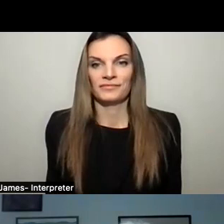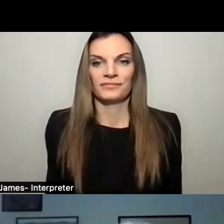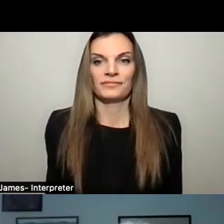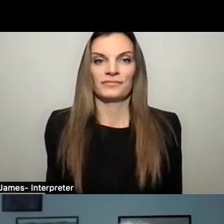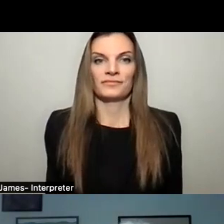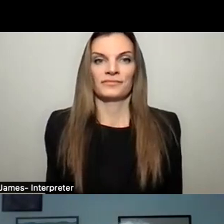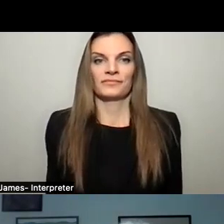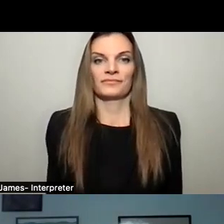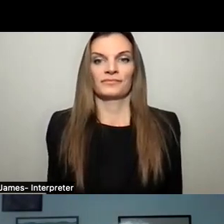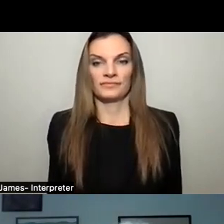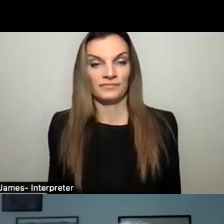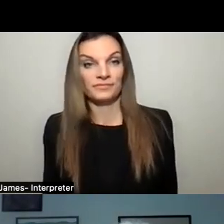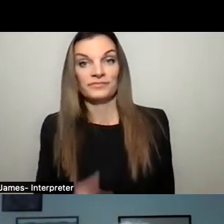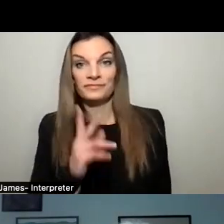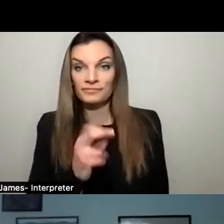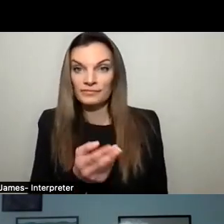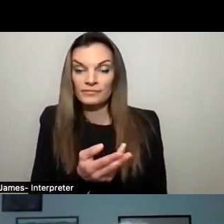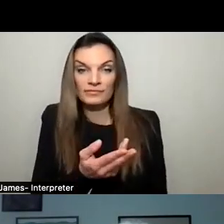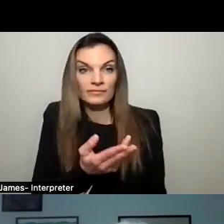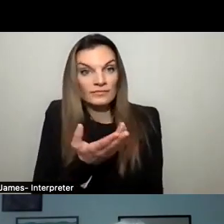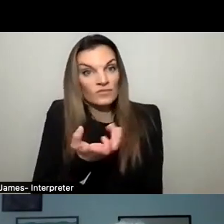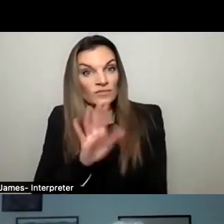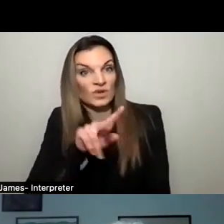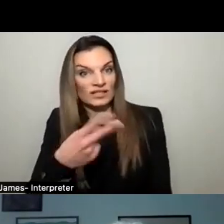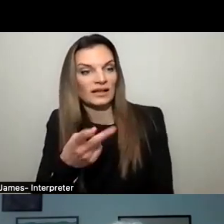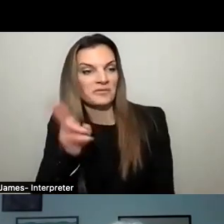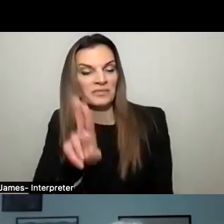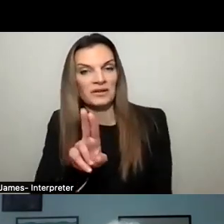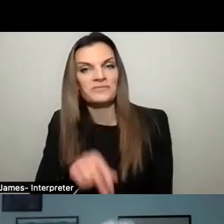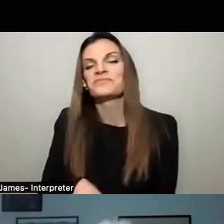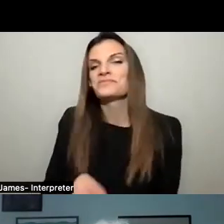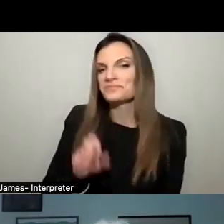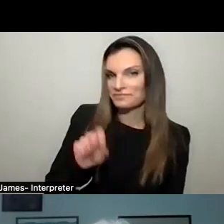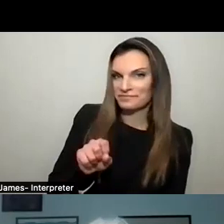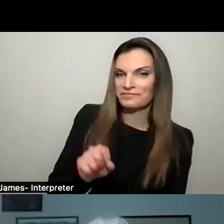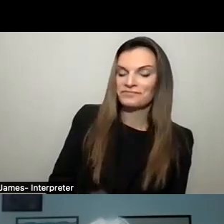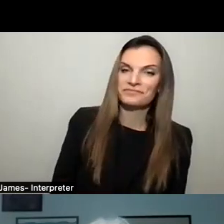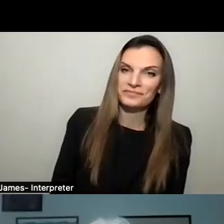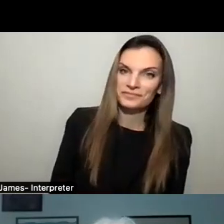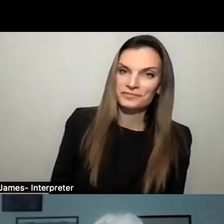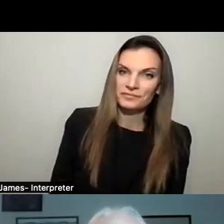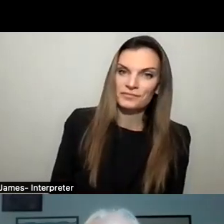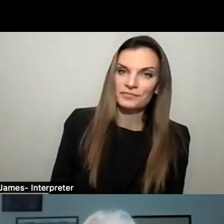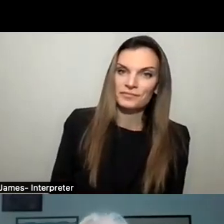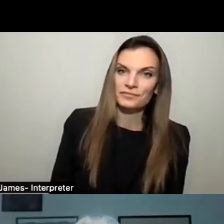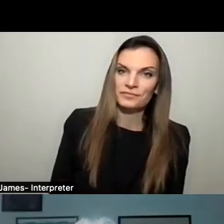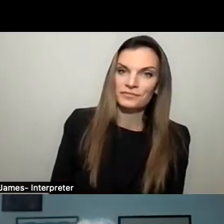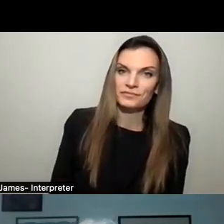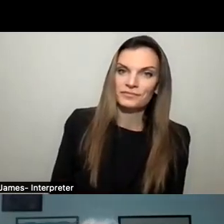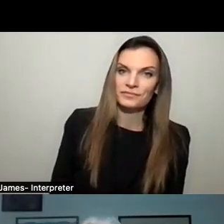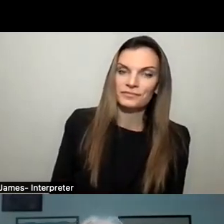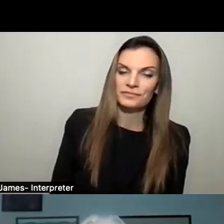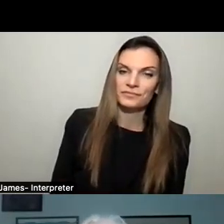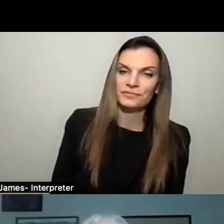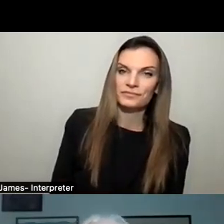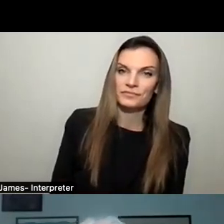Martin? Oh, I'm sorry. Ken, would you like your second rebuttal? Yes, I would, please. Go ahead. I just wanted